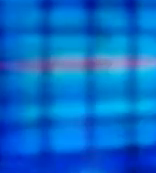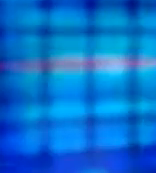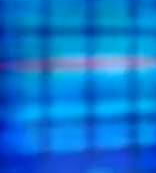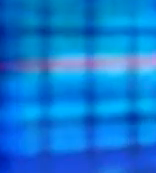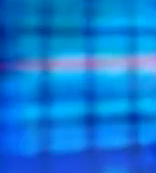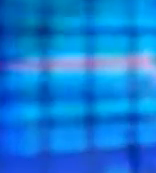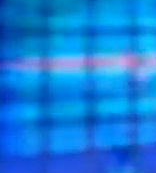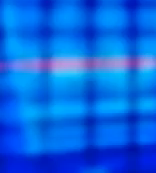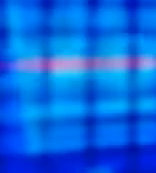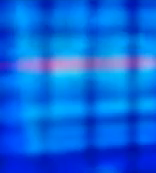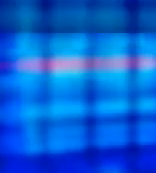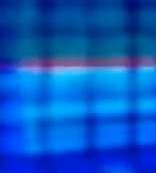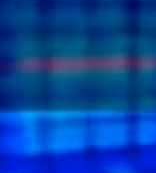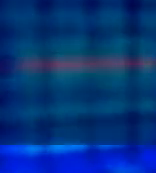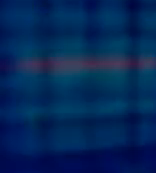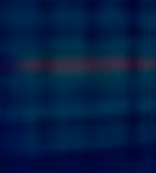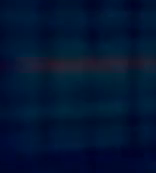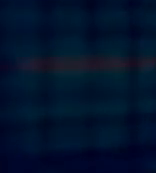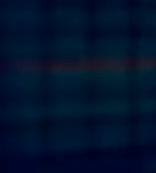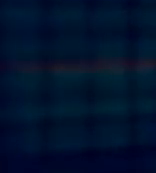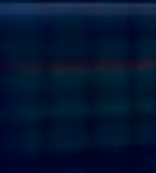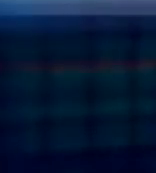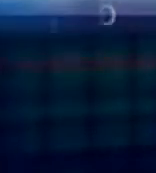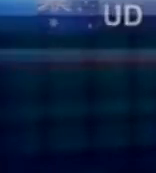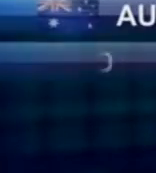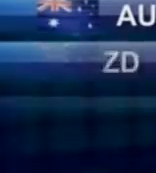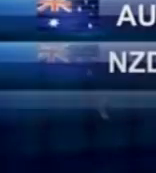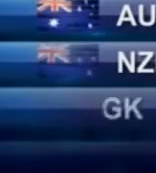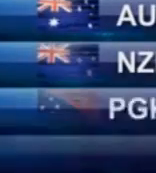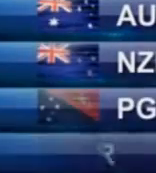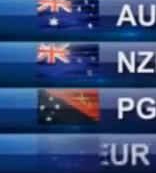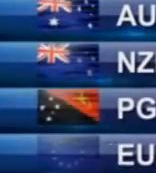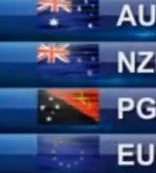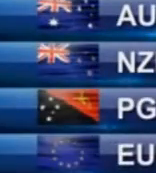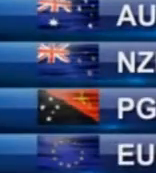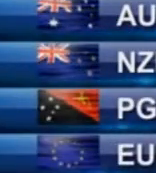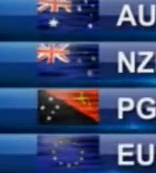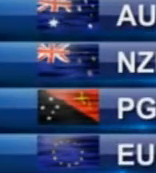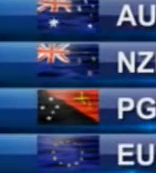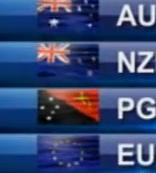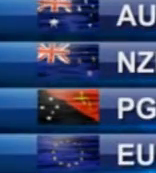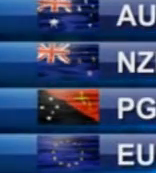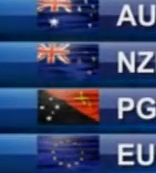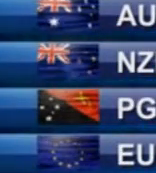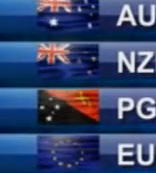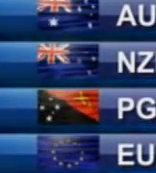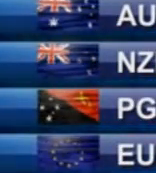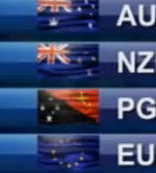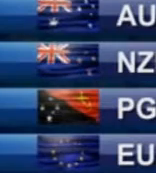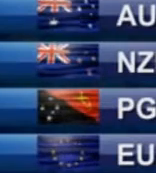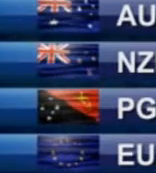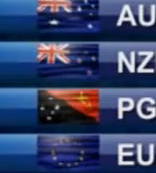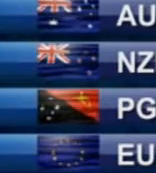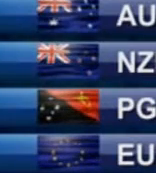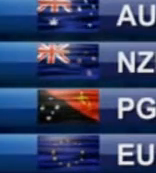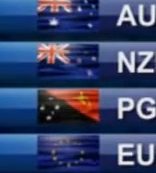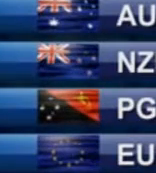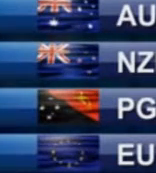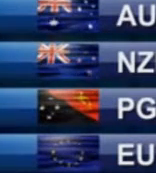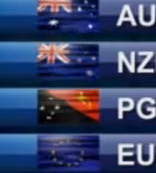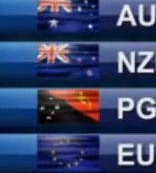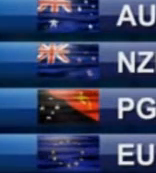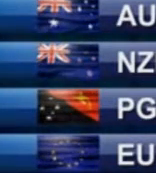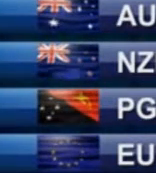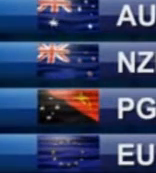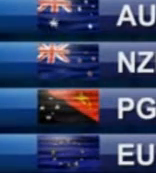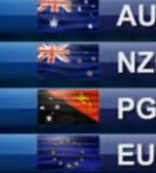are the local exchange rates are set early this morning. The Fiji dollar strengthened against our two major trading partners, the Aussie and Kiwi dollars, as